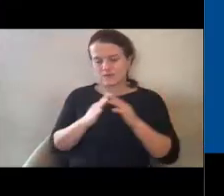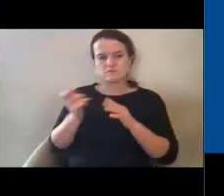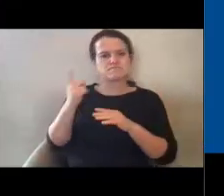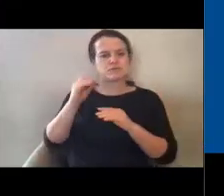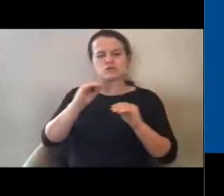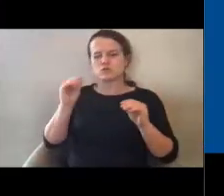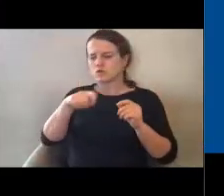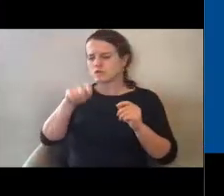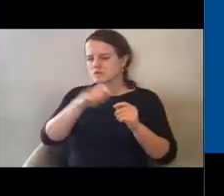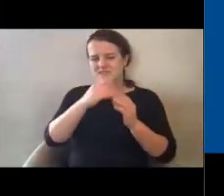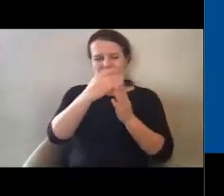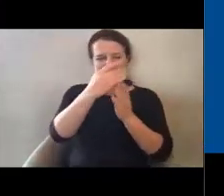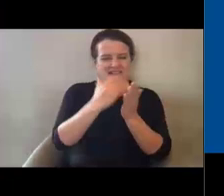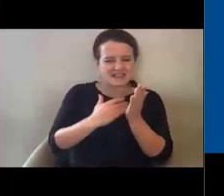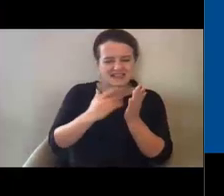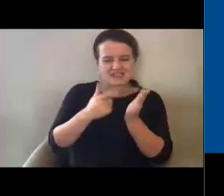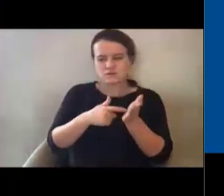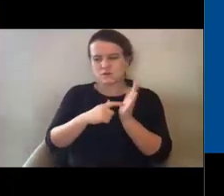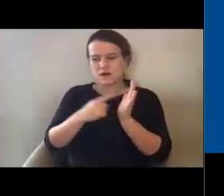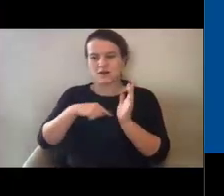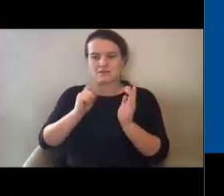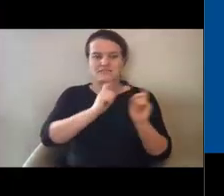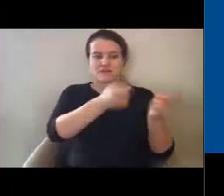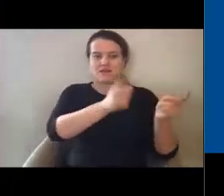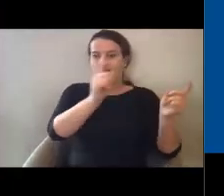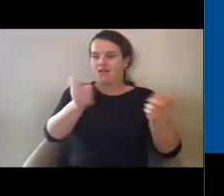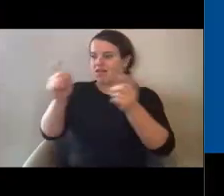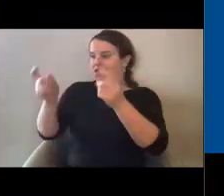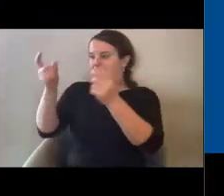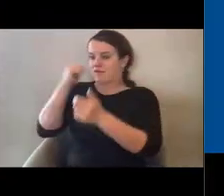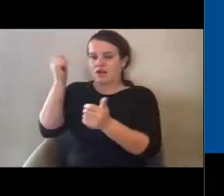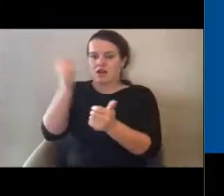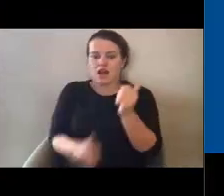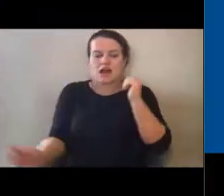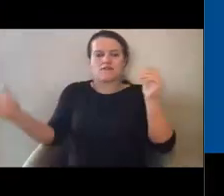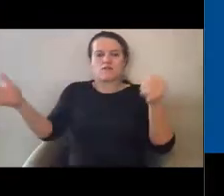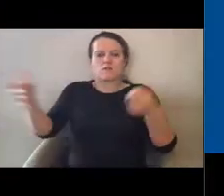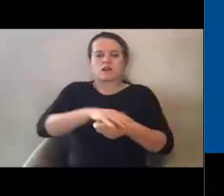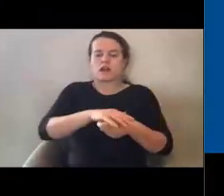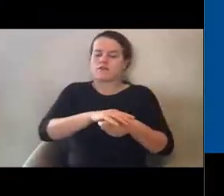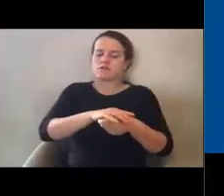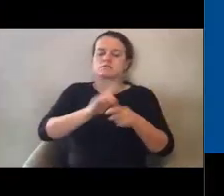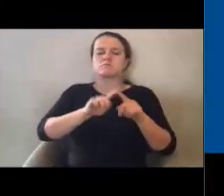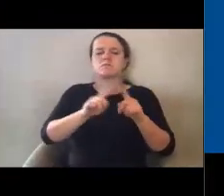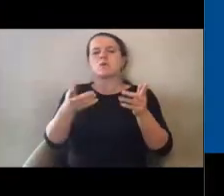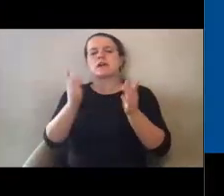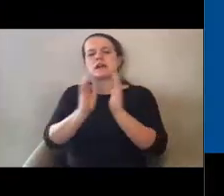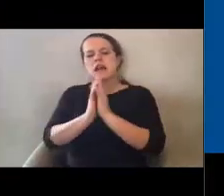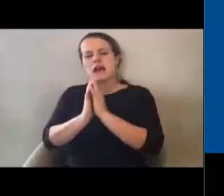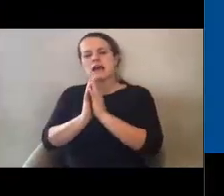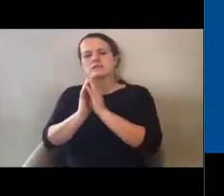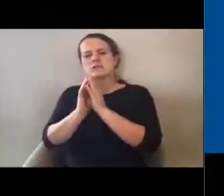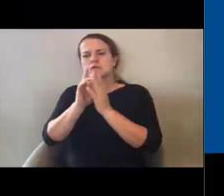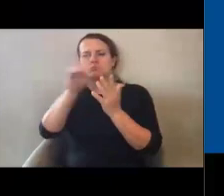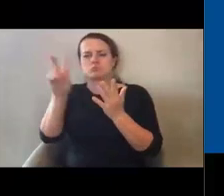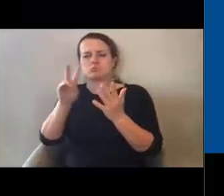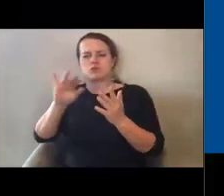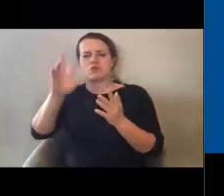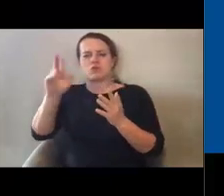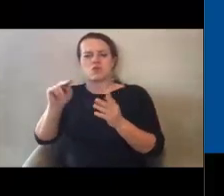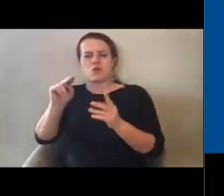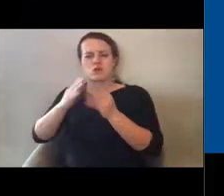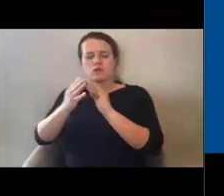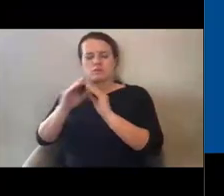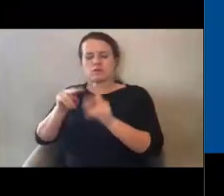list of requirements that we can provide. But what we ask you to do is to go through your own community and ensure that